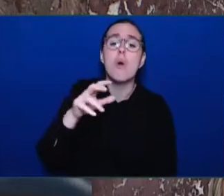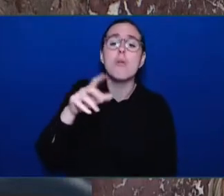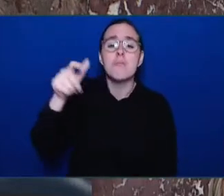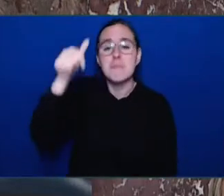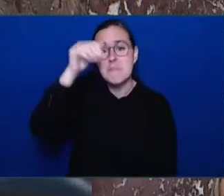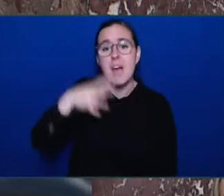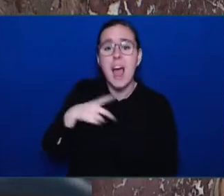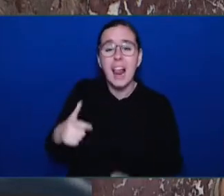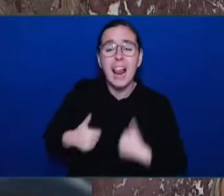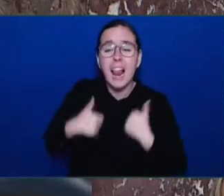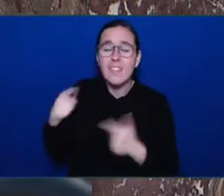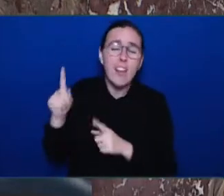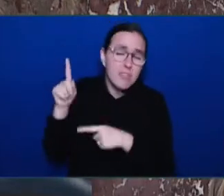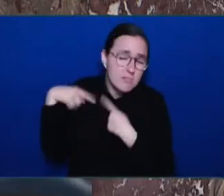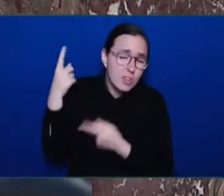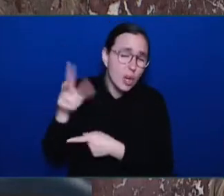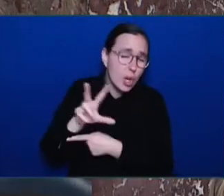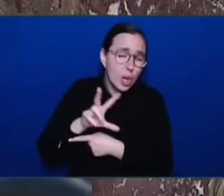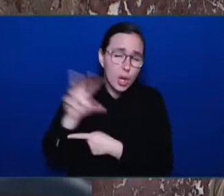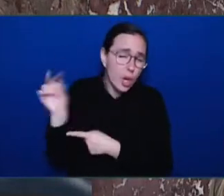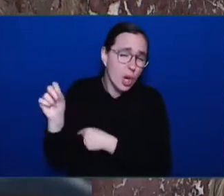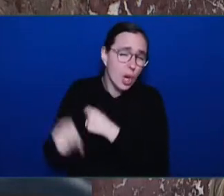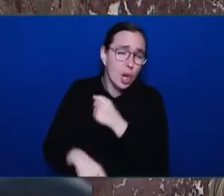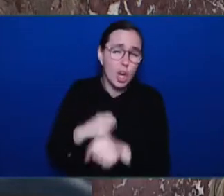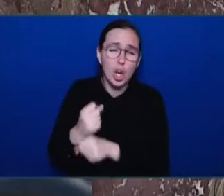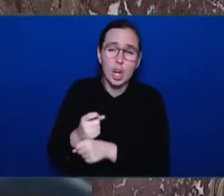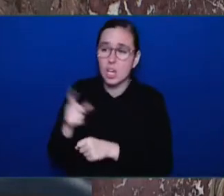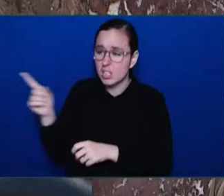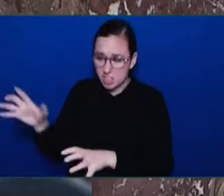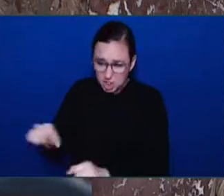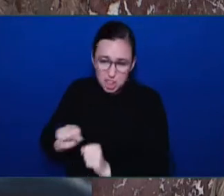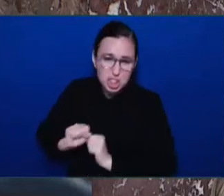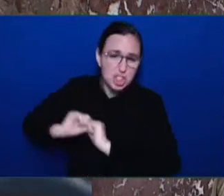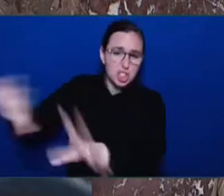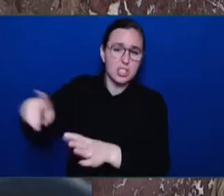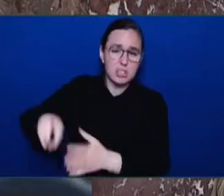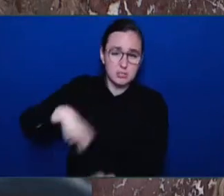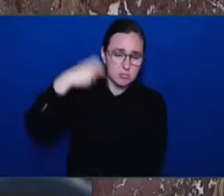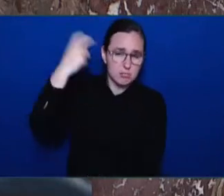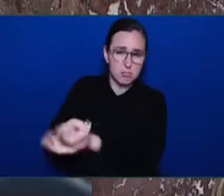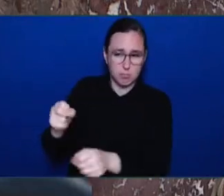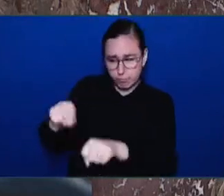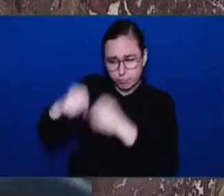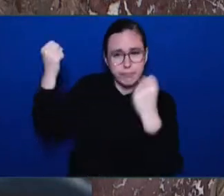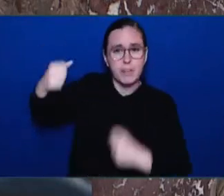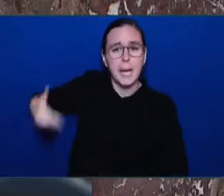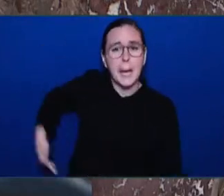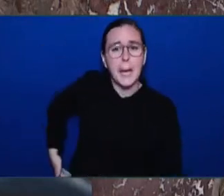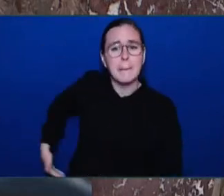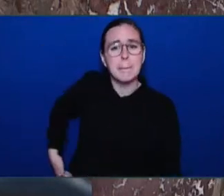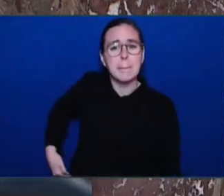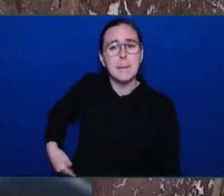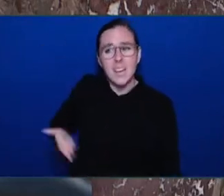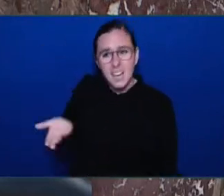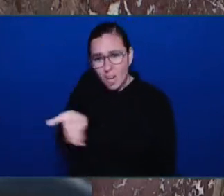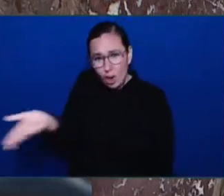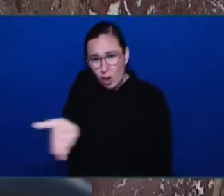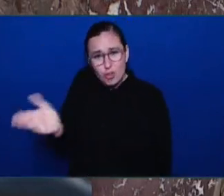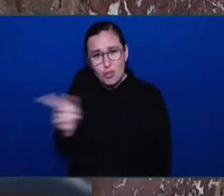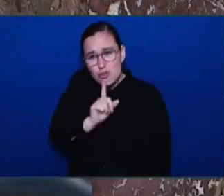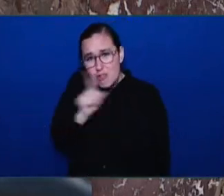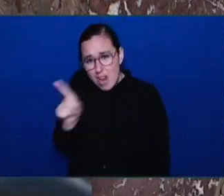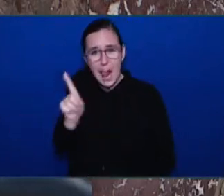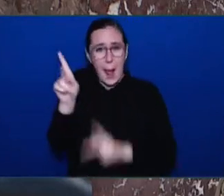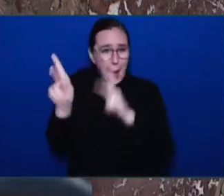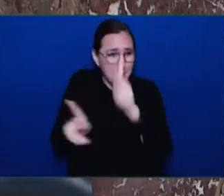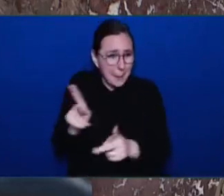hip. These are not bumper stickers. These are British Columbians that are saying that the failed approach that this government has taken